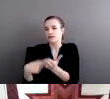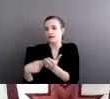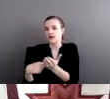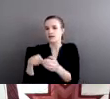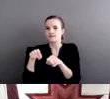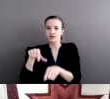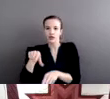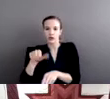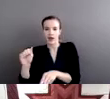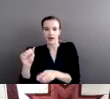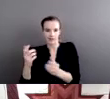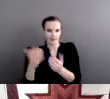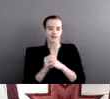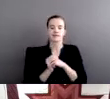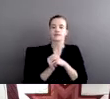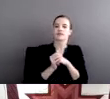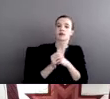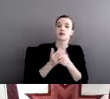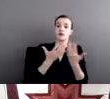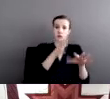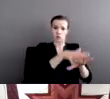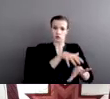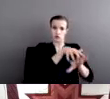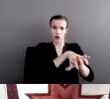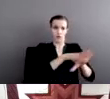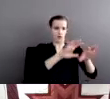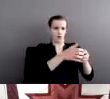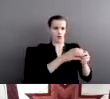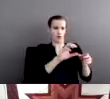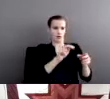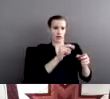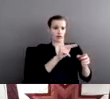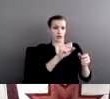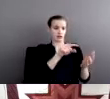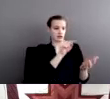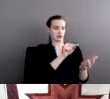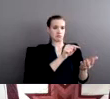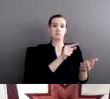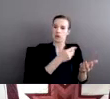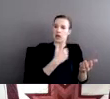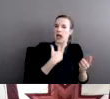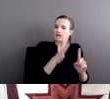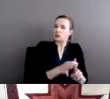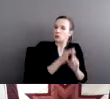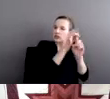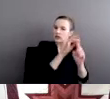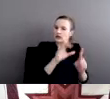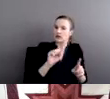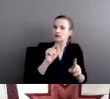still have some unique status in that they may be able to create systems of accountability